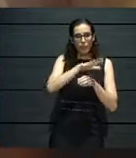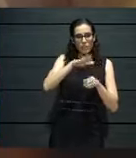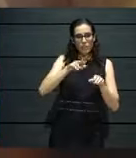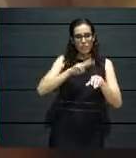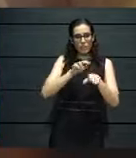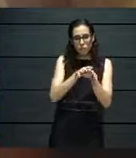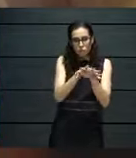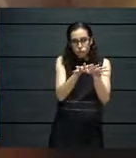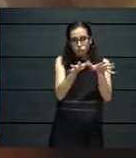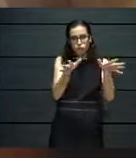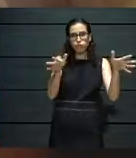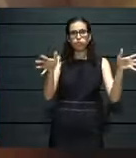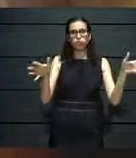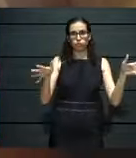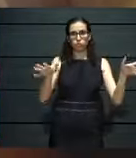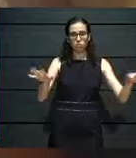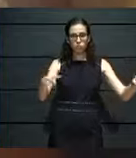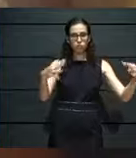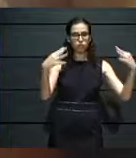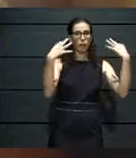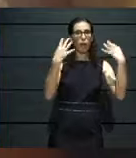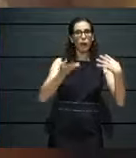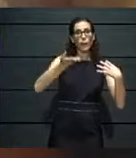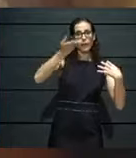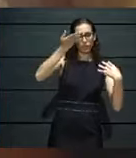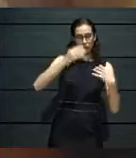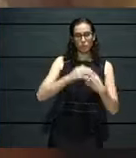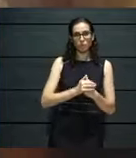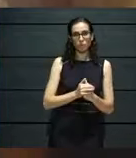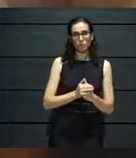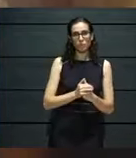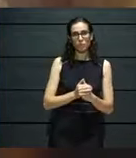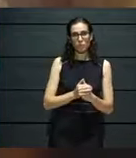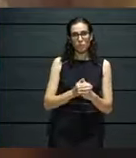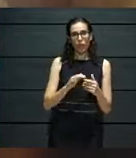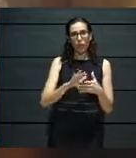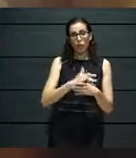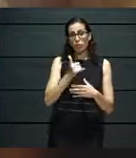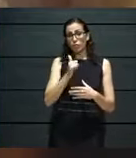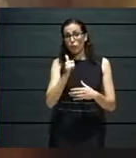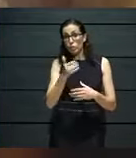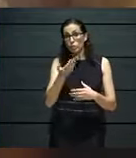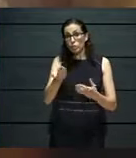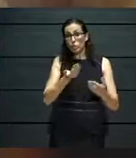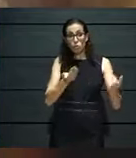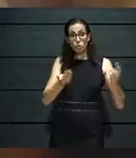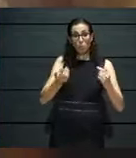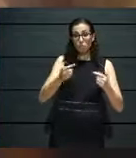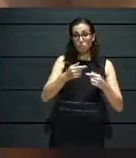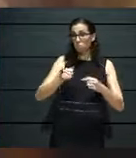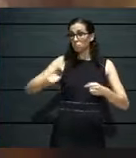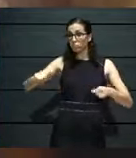of audiences coming from different spheres. It's amazing to see what can come out of that, especially